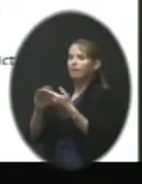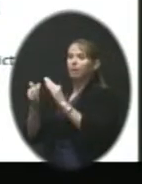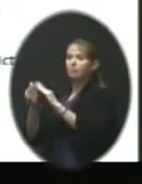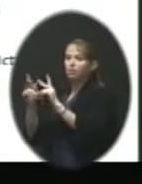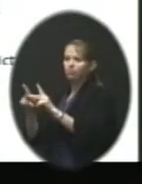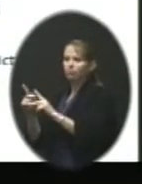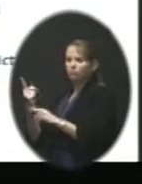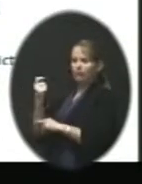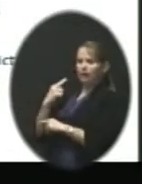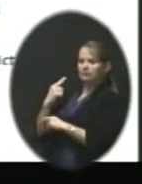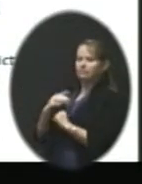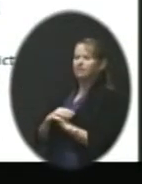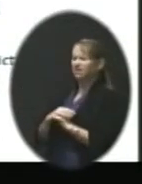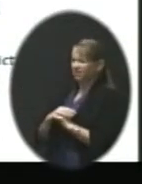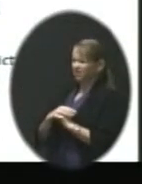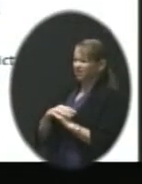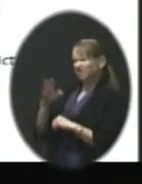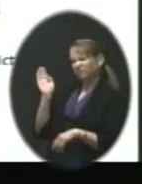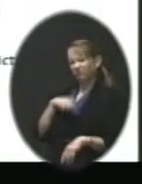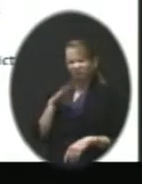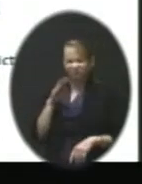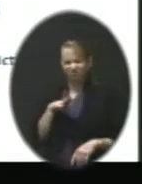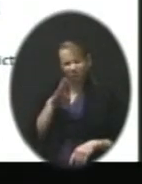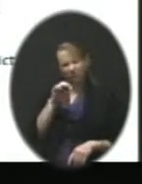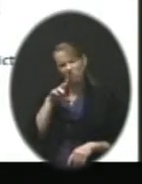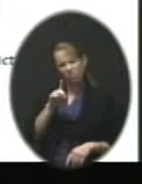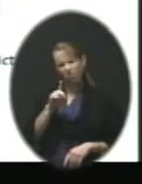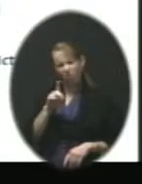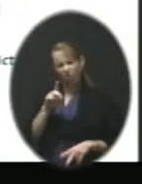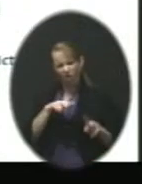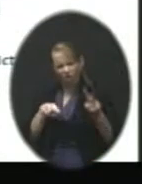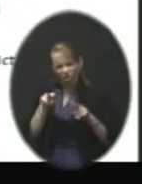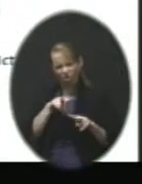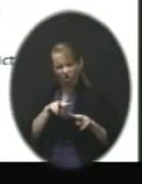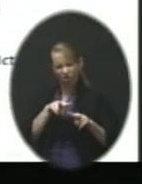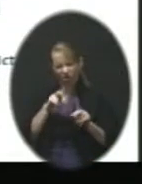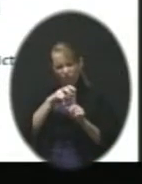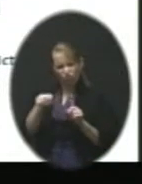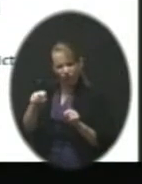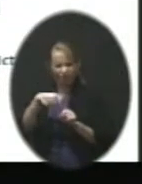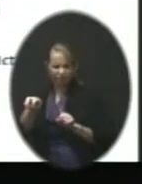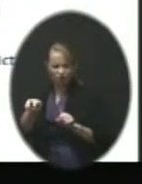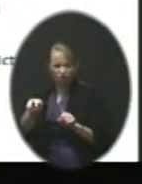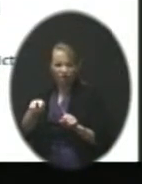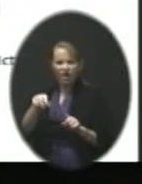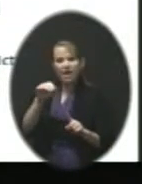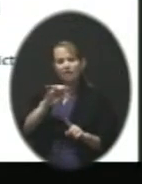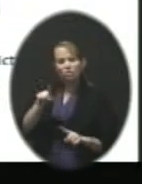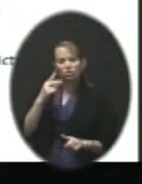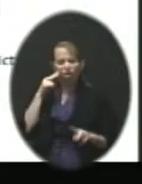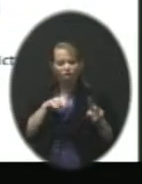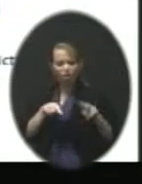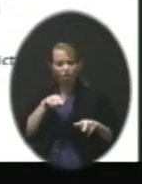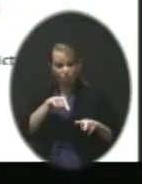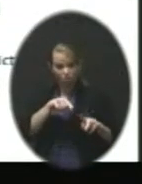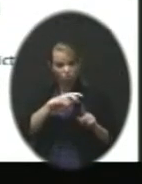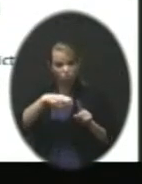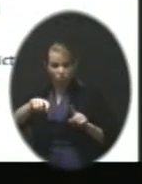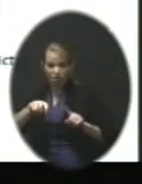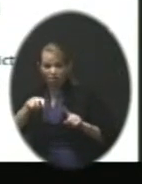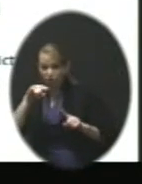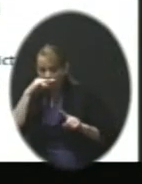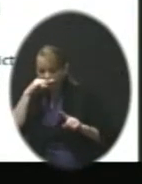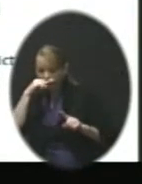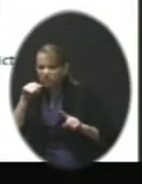question. Gosh, does the board look at transfers? Because if you would just take the kids that are transferred in and move them back out,